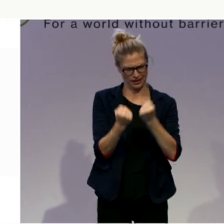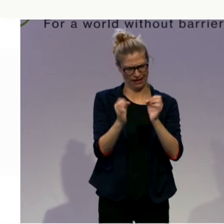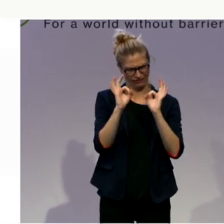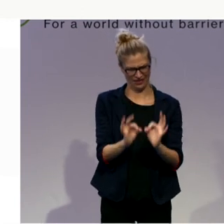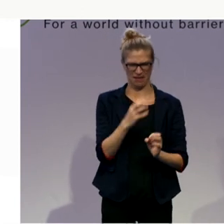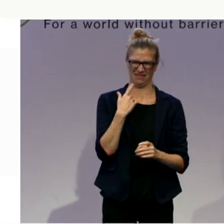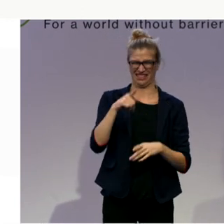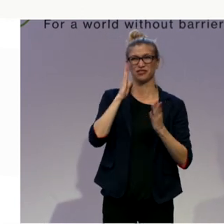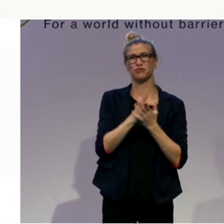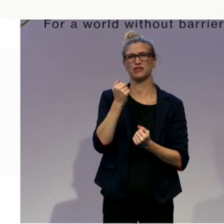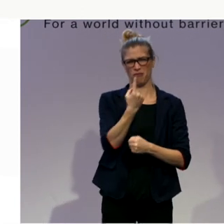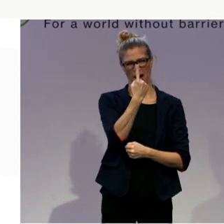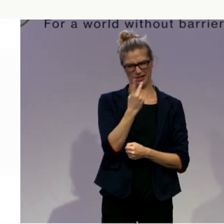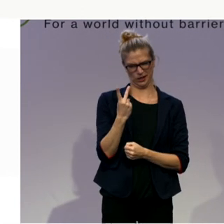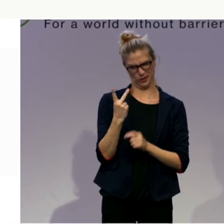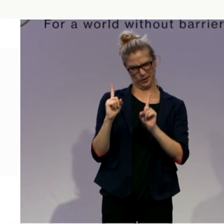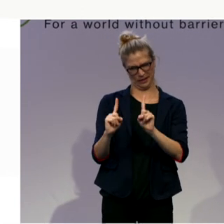So we are running out of time.